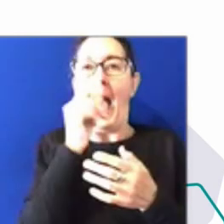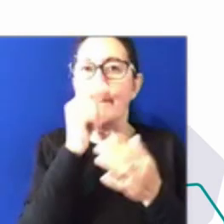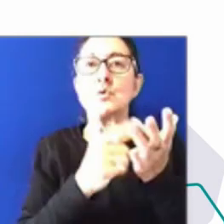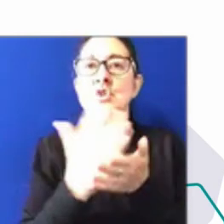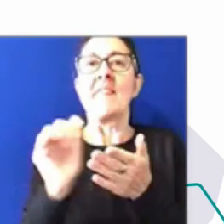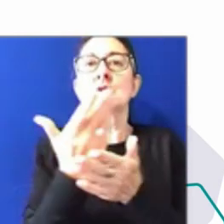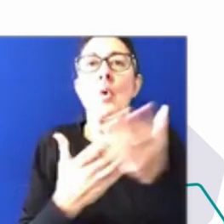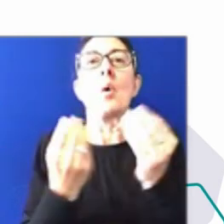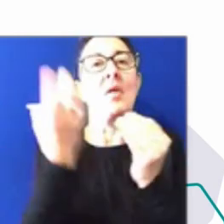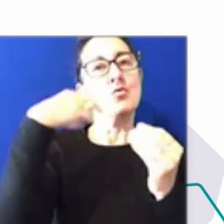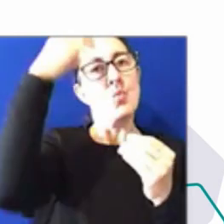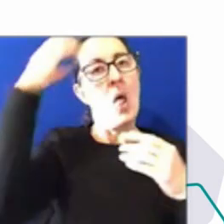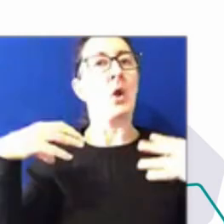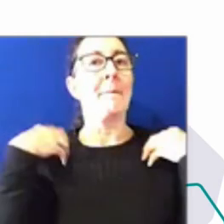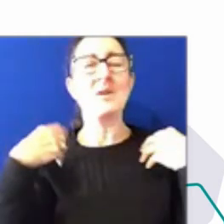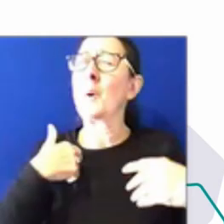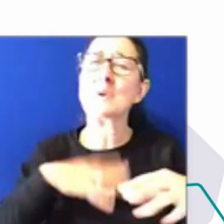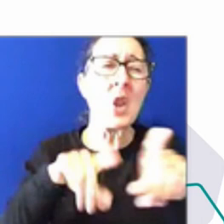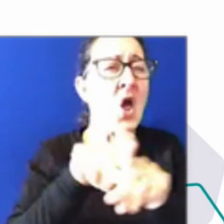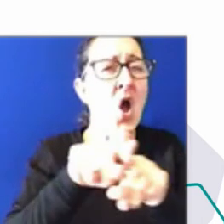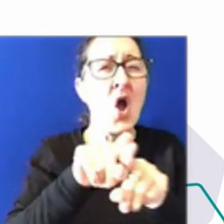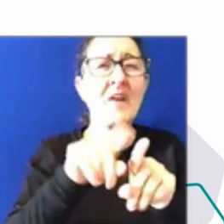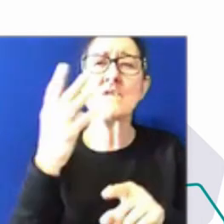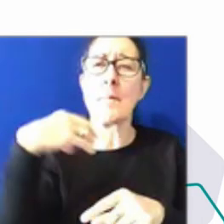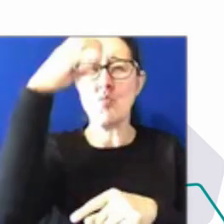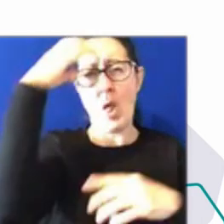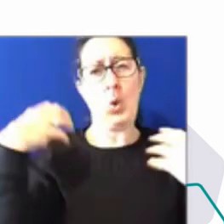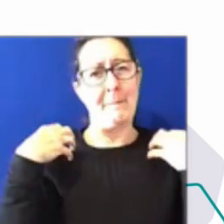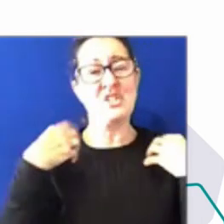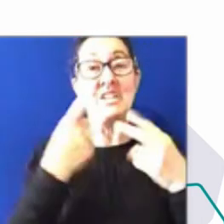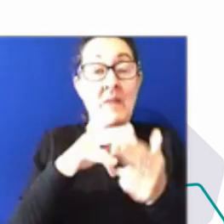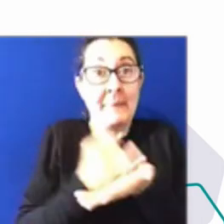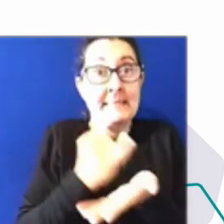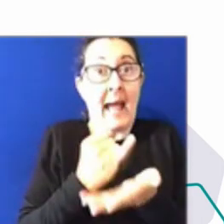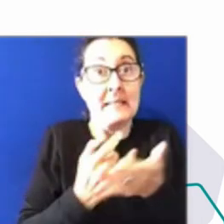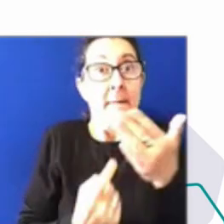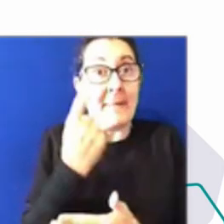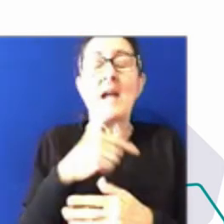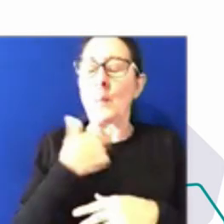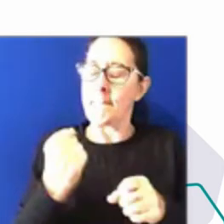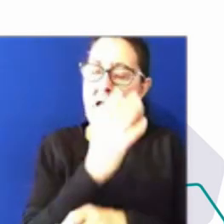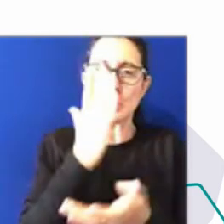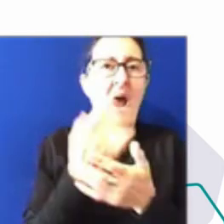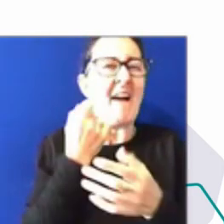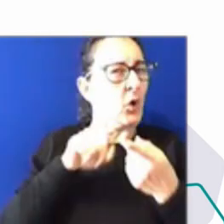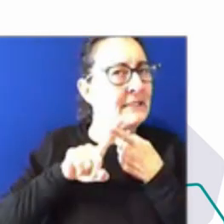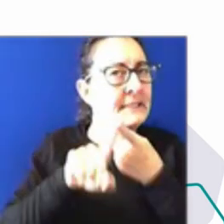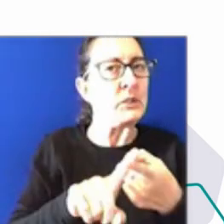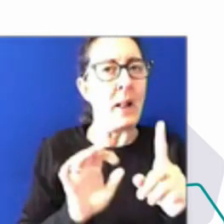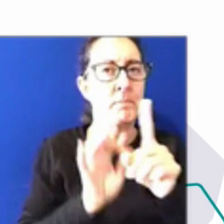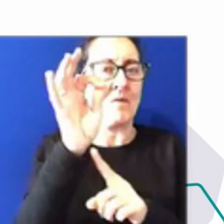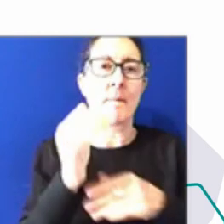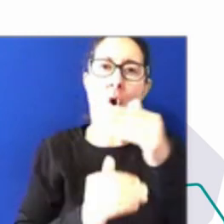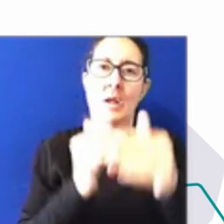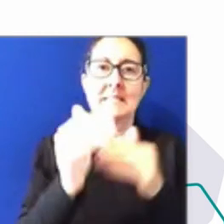perspective of we want to learn from royal commissions, we want to make sure that if mistakes are made, that there is a continual improvement process, that we can actually